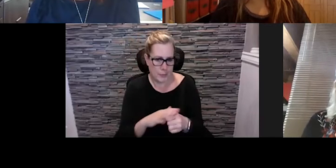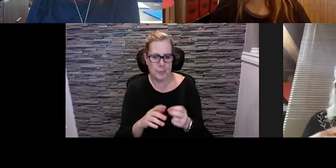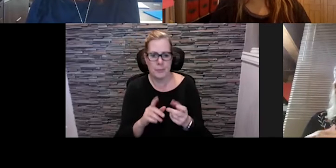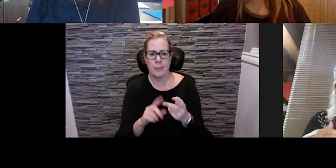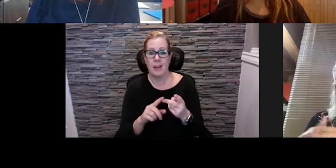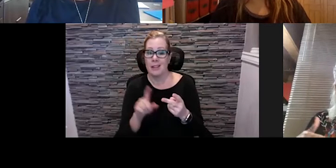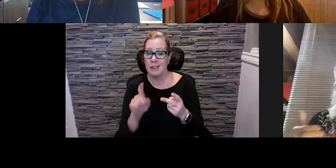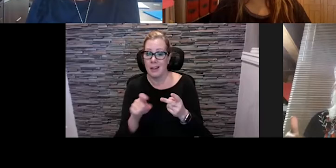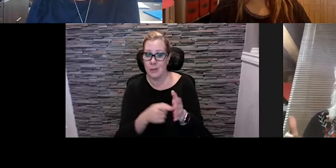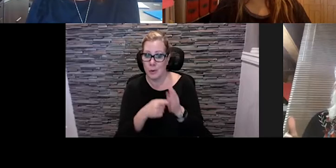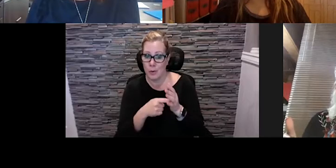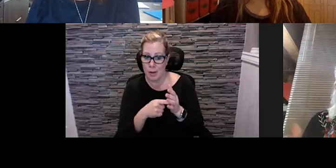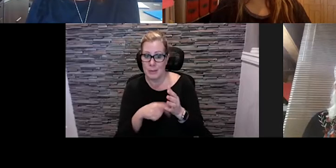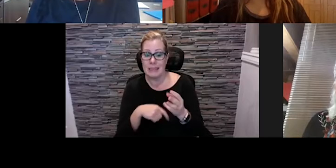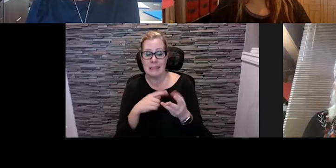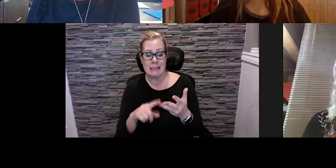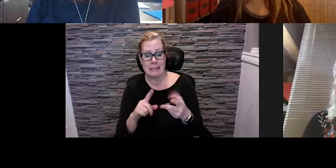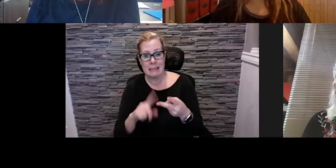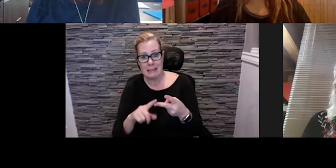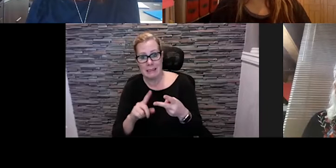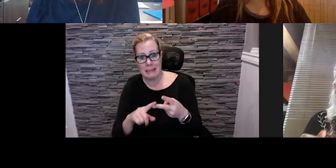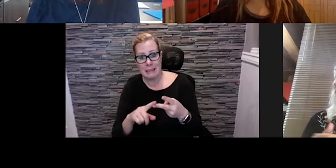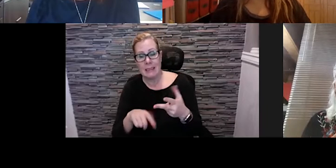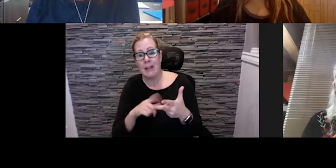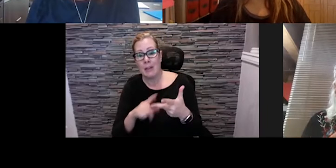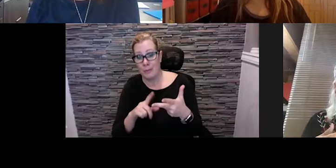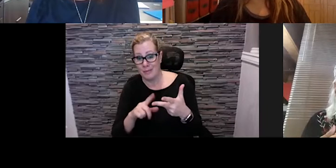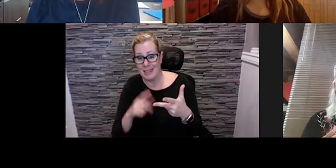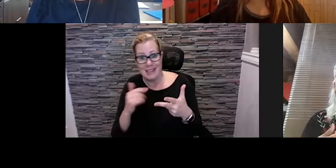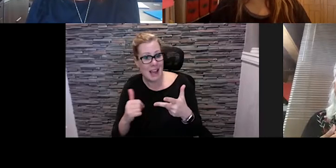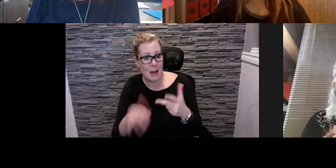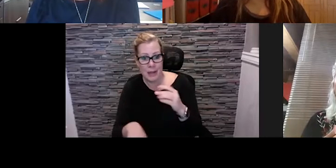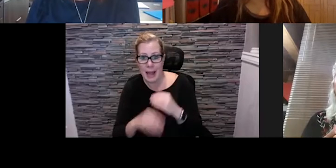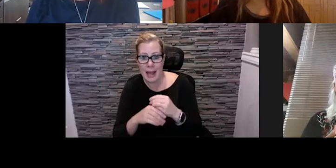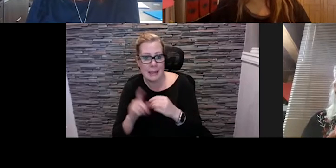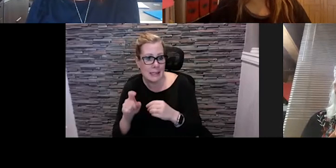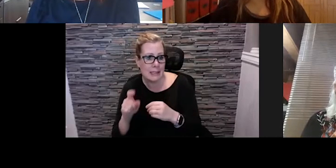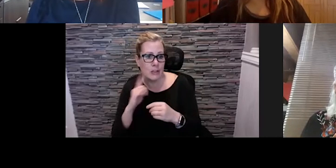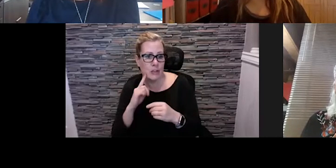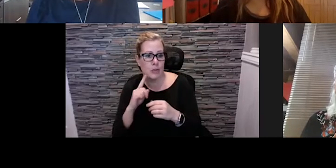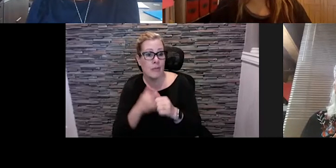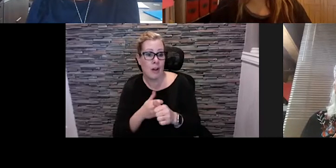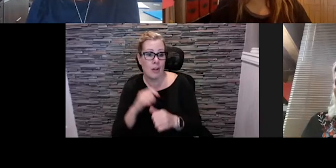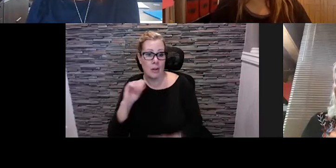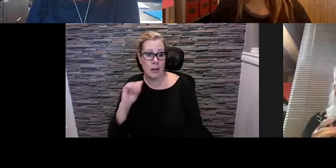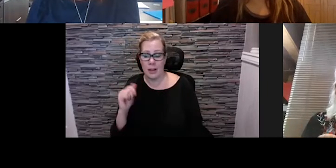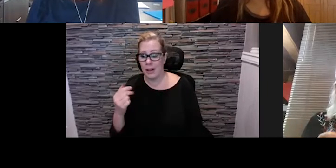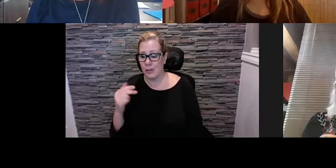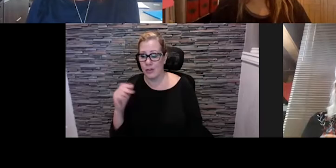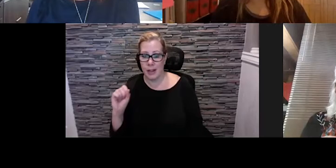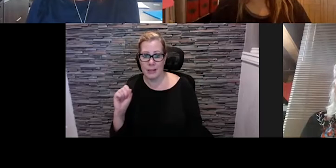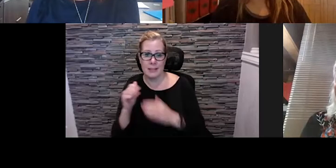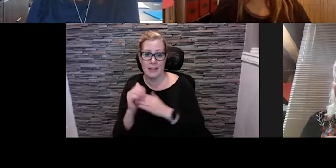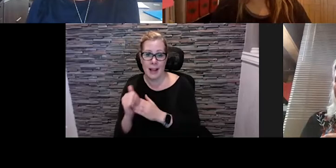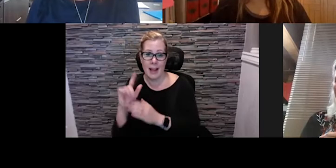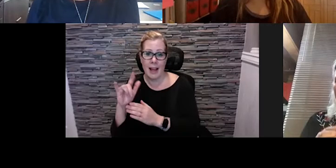are in place, plus the added need for additional requirements to meet AHS guidelines for COVID that still